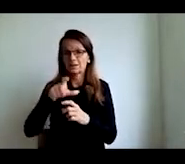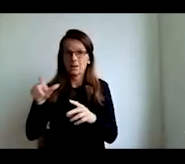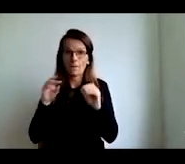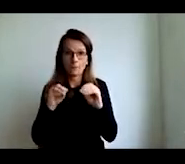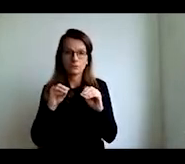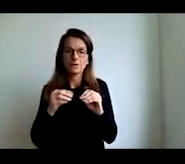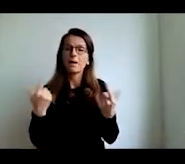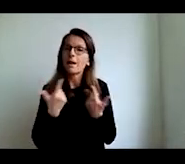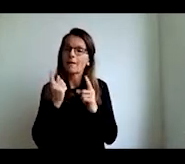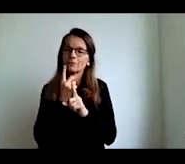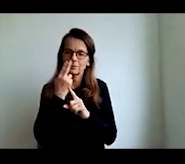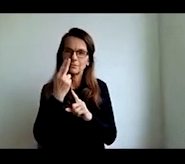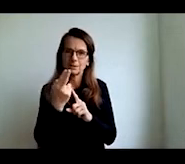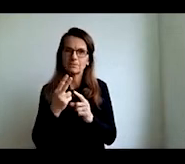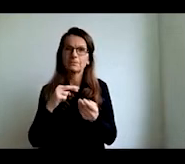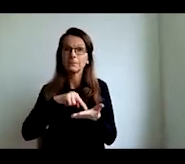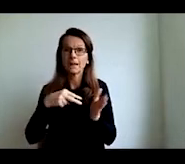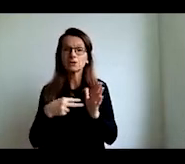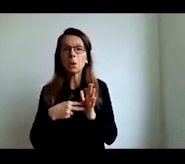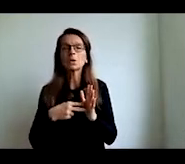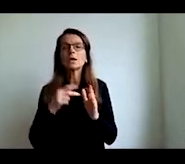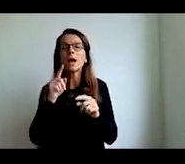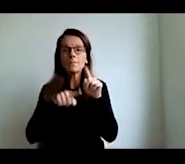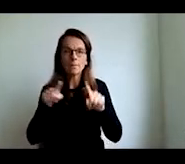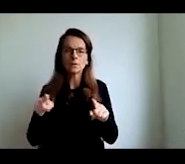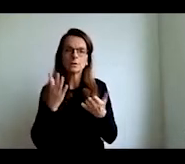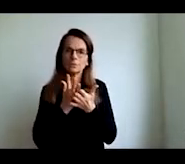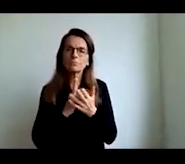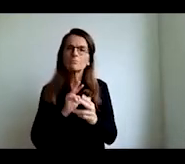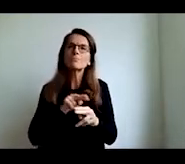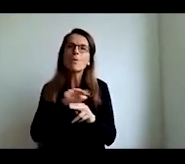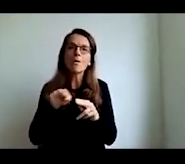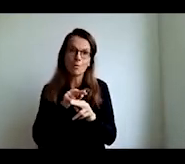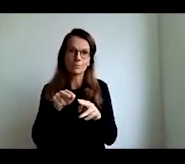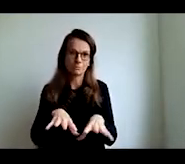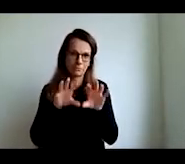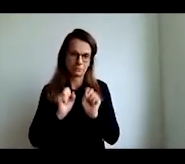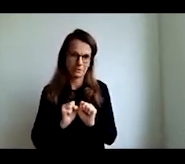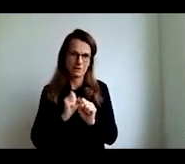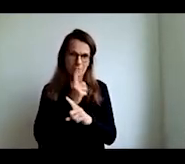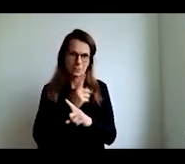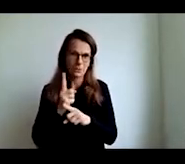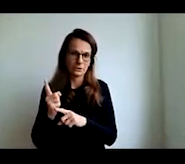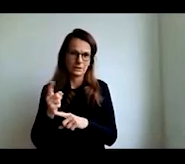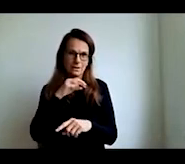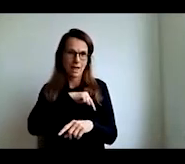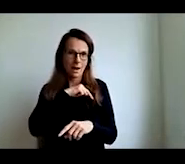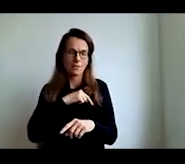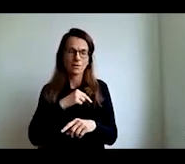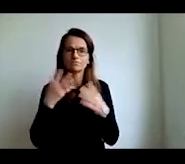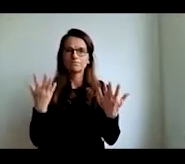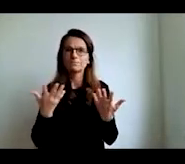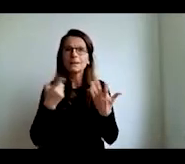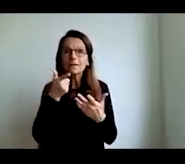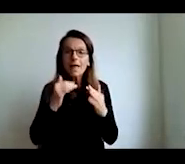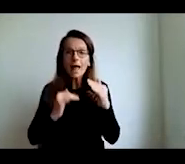has taken over sometimes almost completely but where on that spectrum do we want education to be